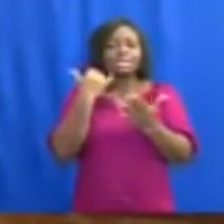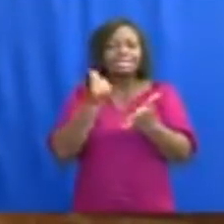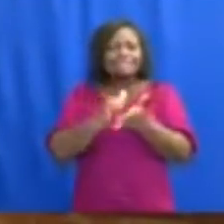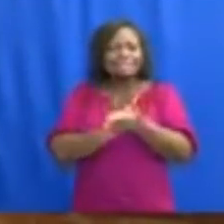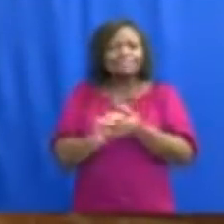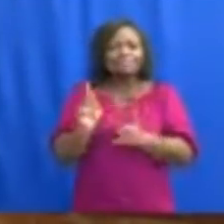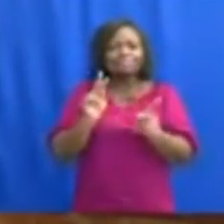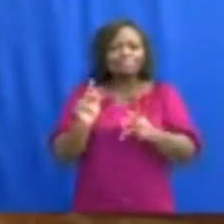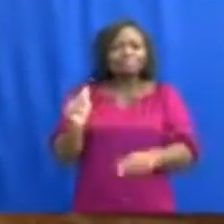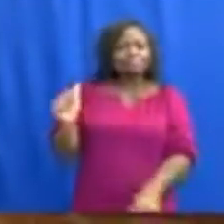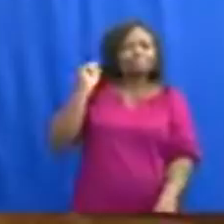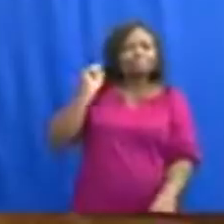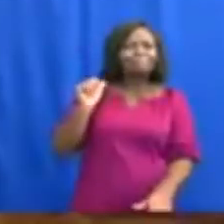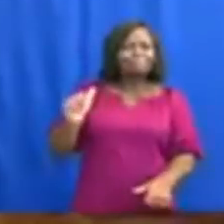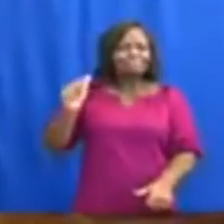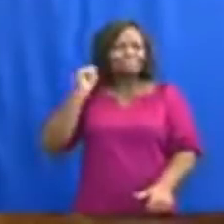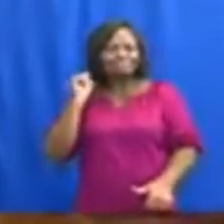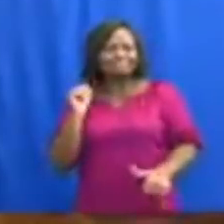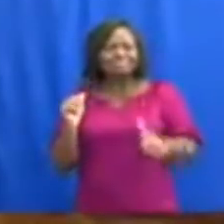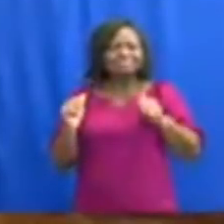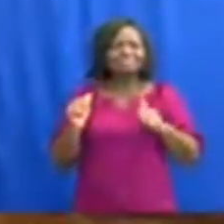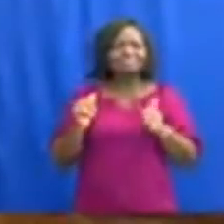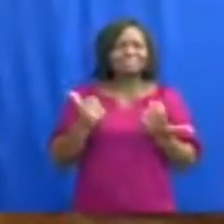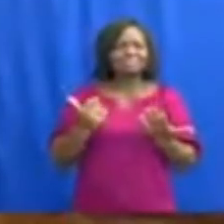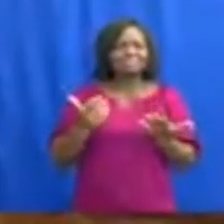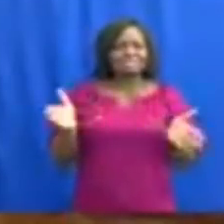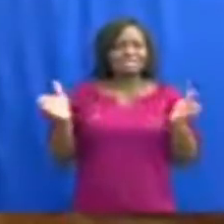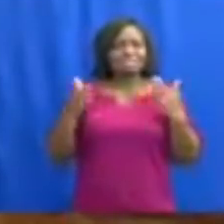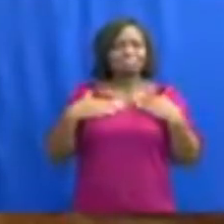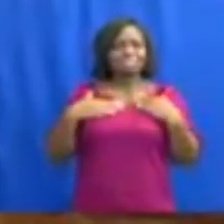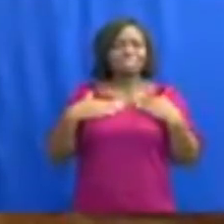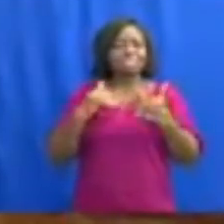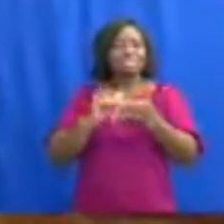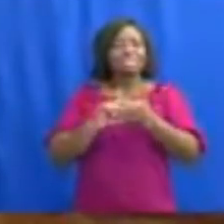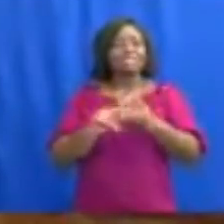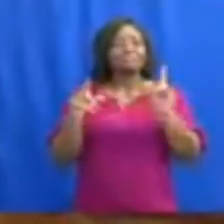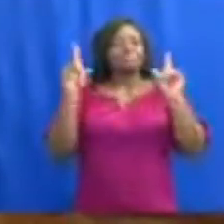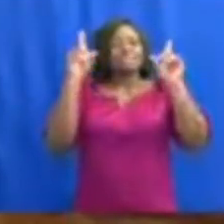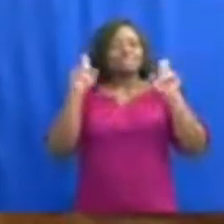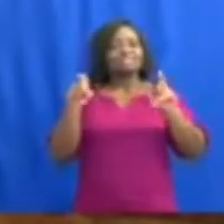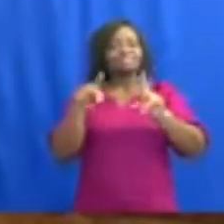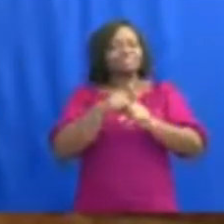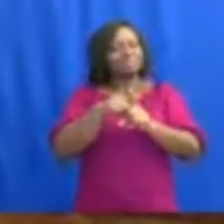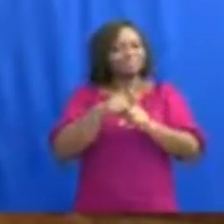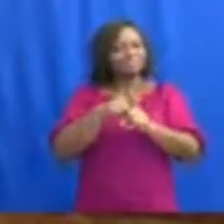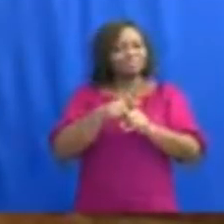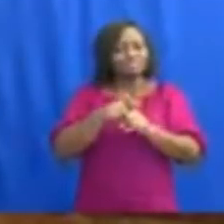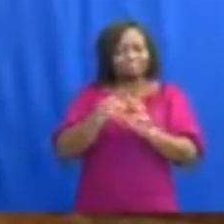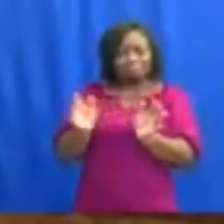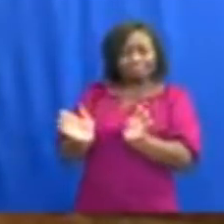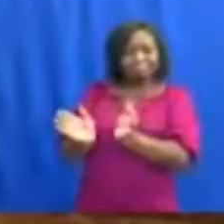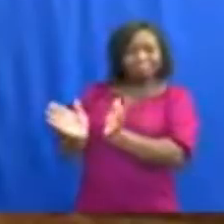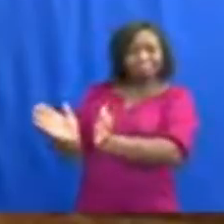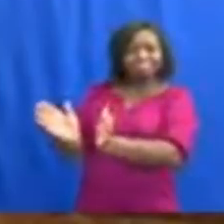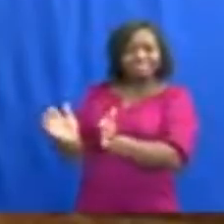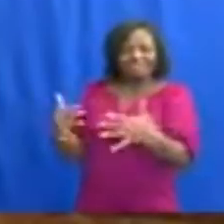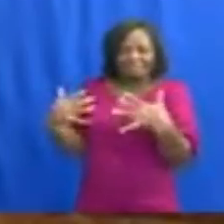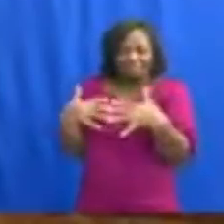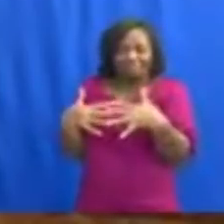some persons to admit they have tested positive and go into quarantine for fear of being